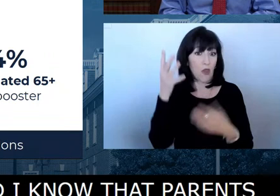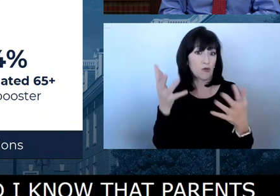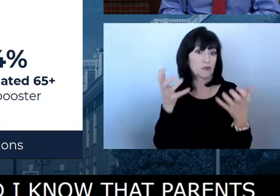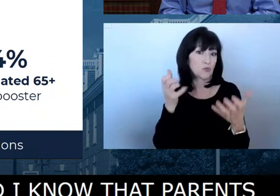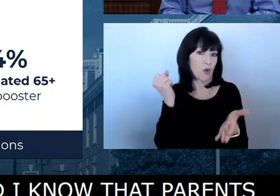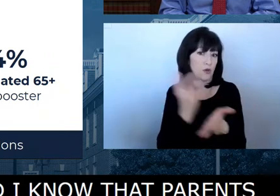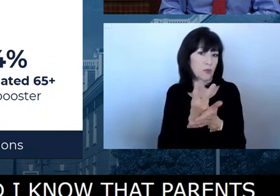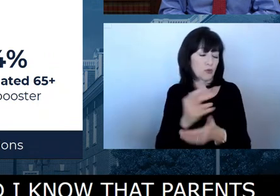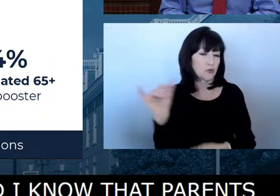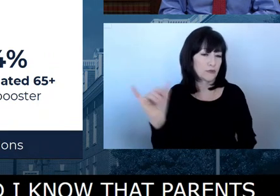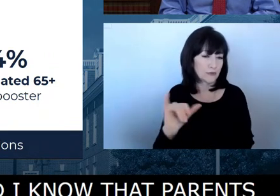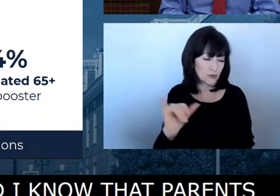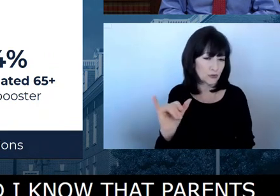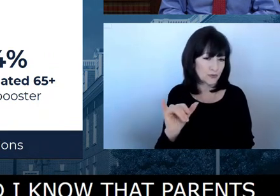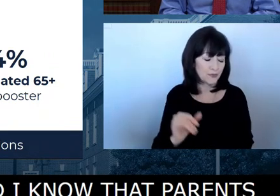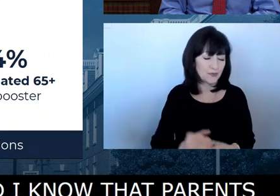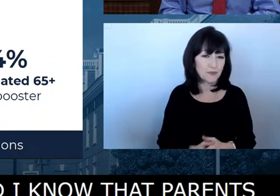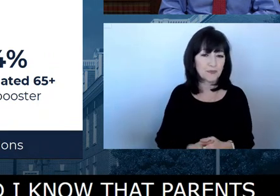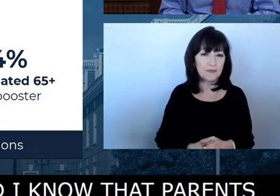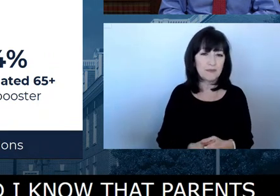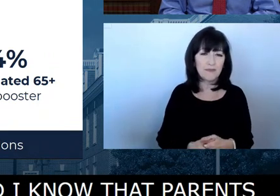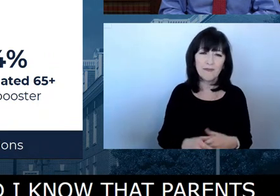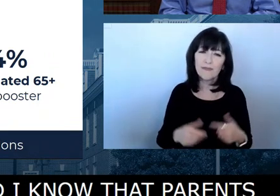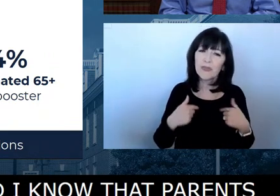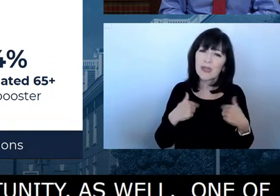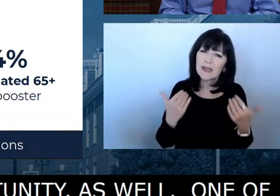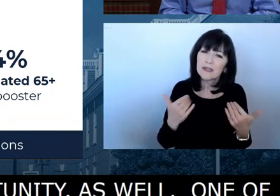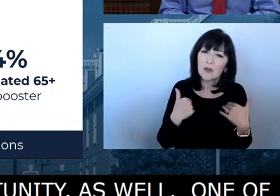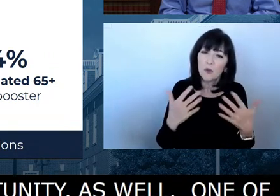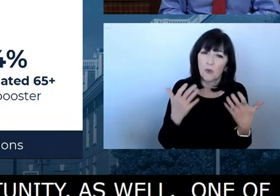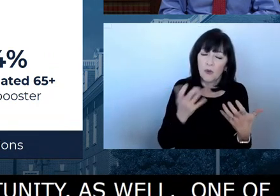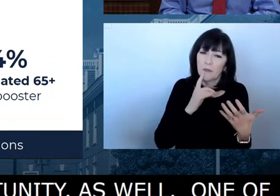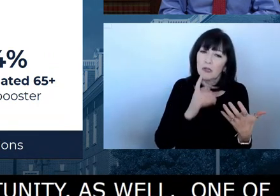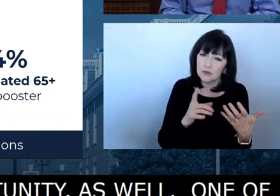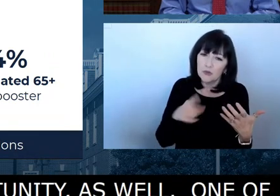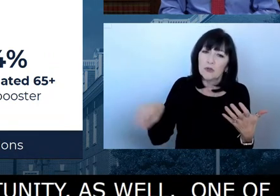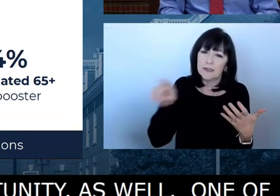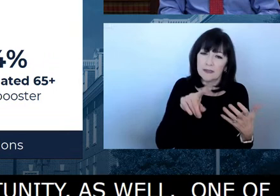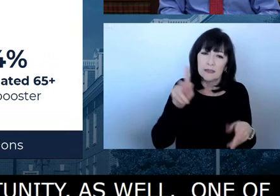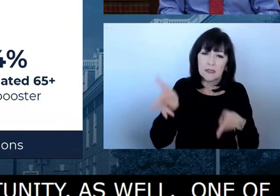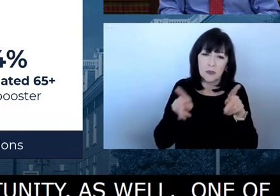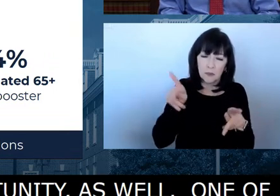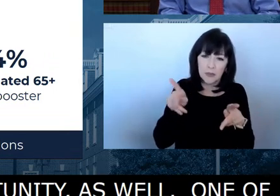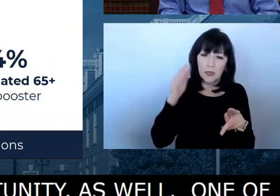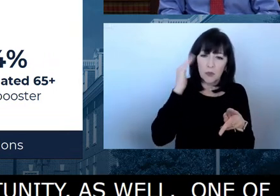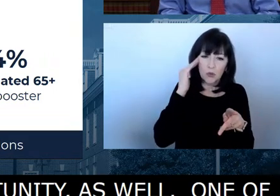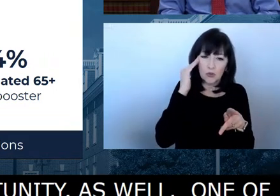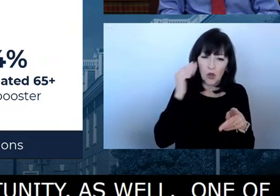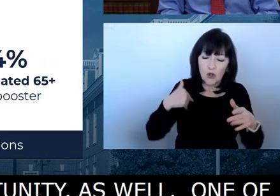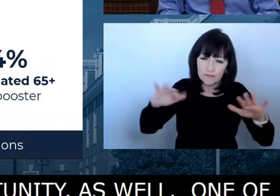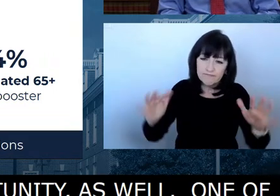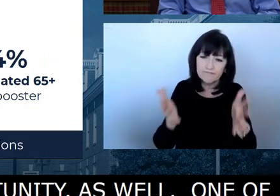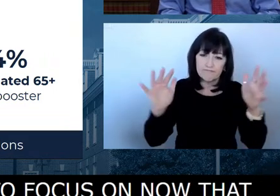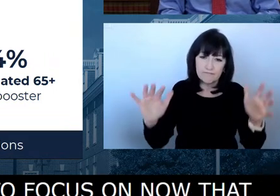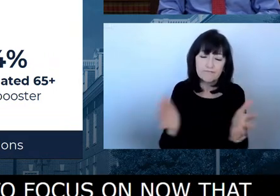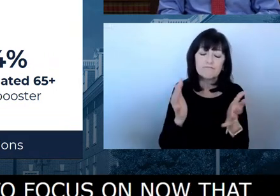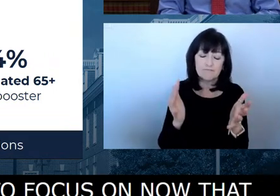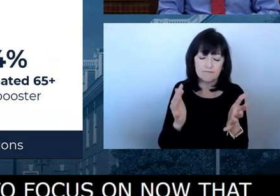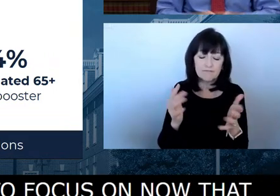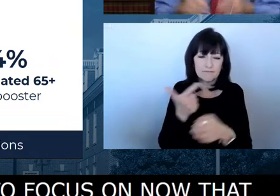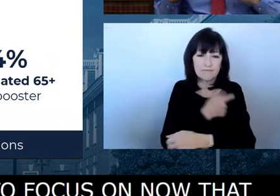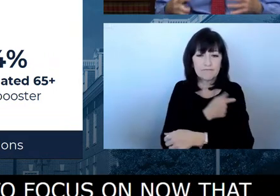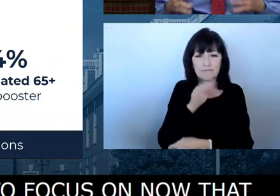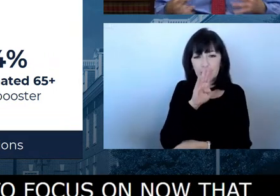the winter surge here is to make sure that folks get boosted. On our White House call this morning, Dr. Walensky, Dr.